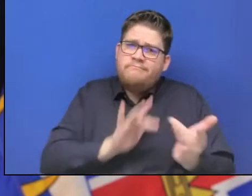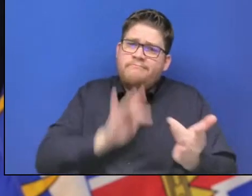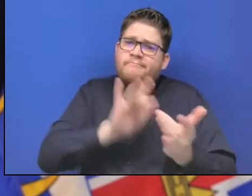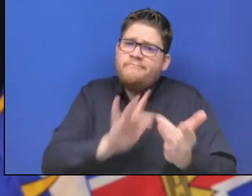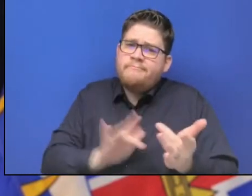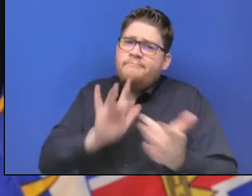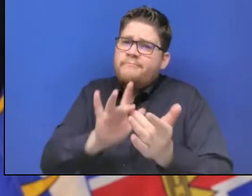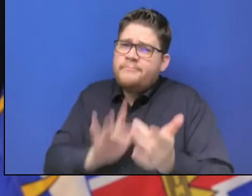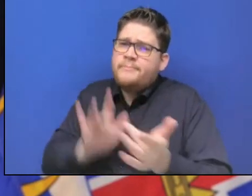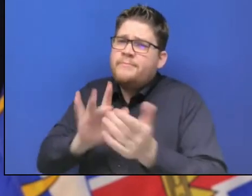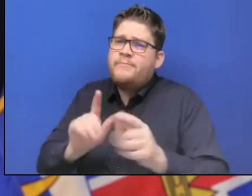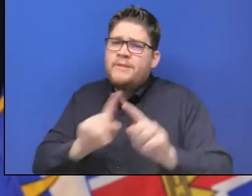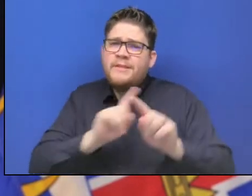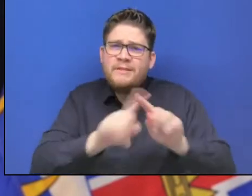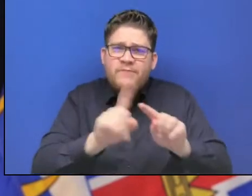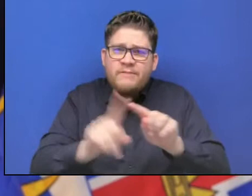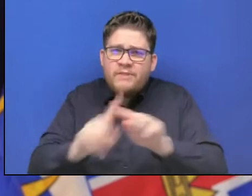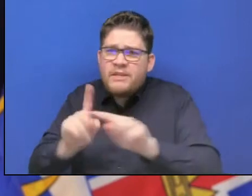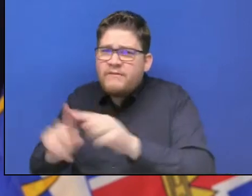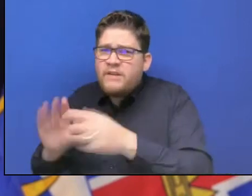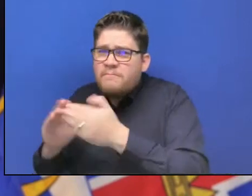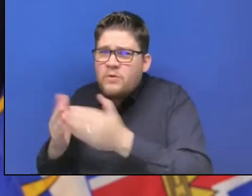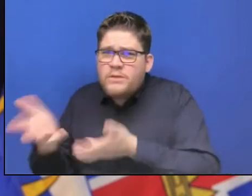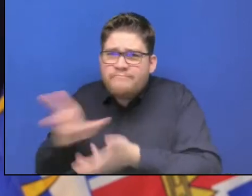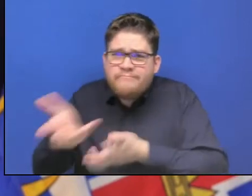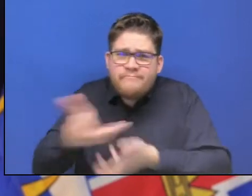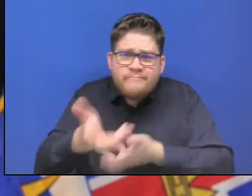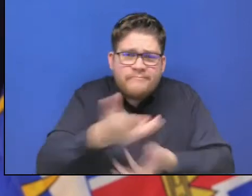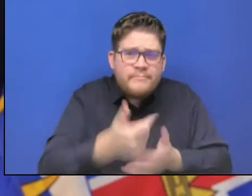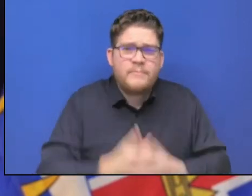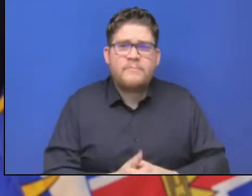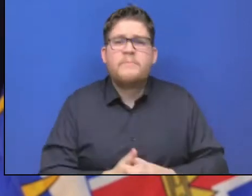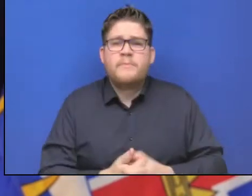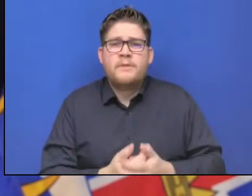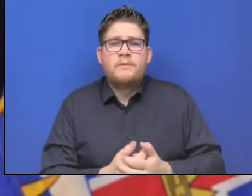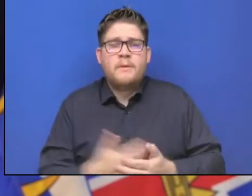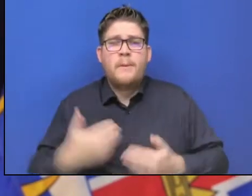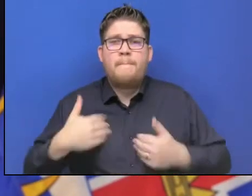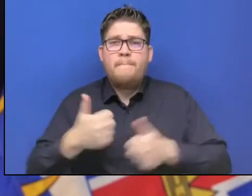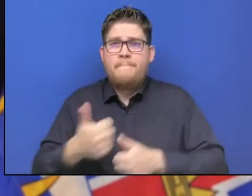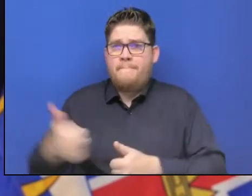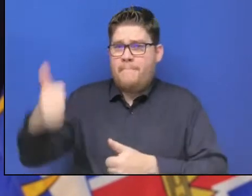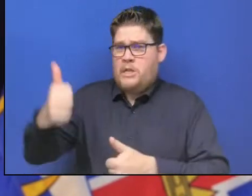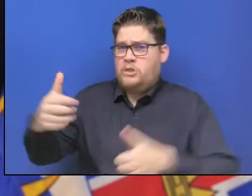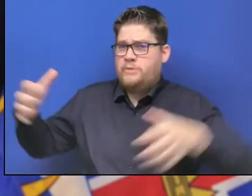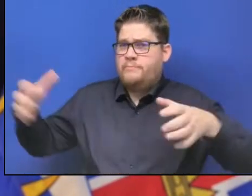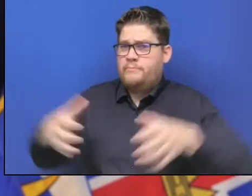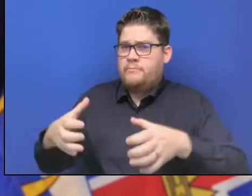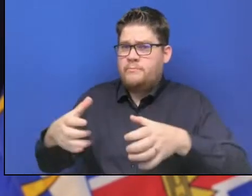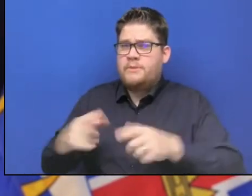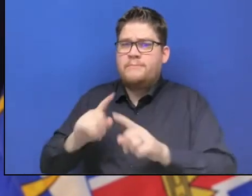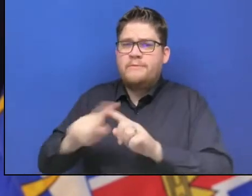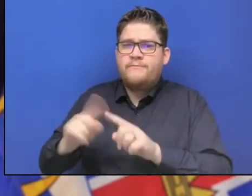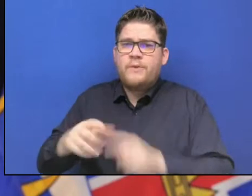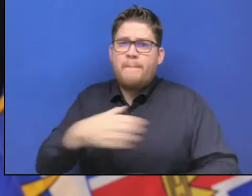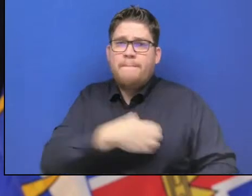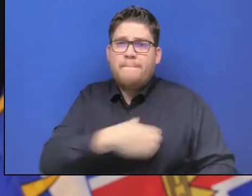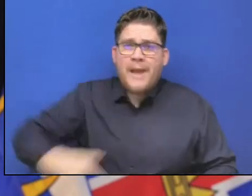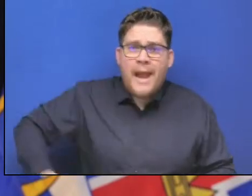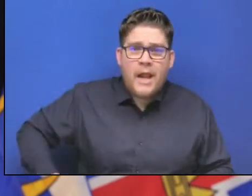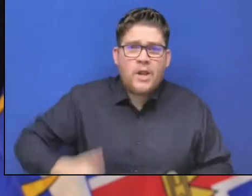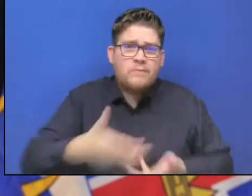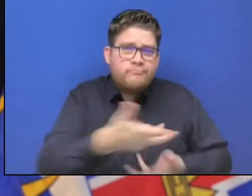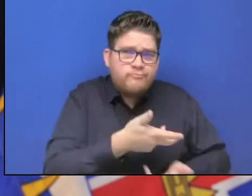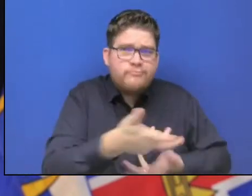colleagues Minister Farnworth, Minister Fleming and Minister Popham joined me for regional calls with all the mayors, regional district chairs and city